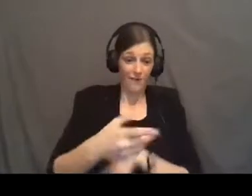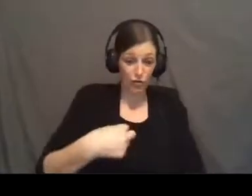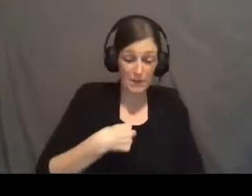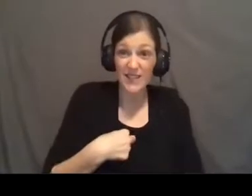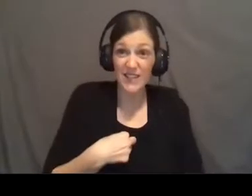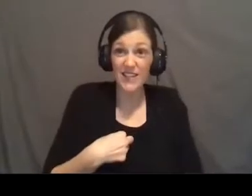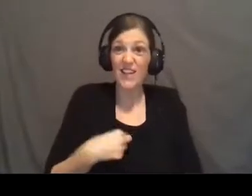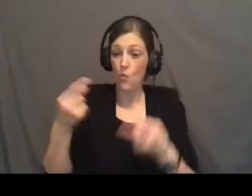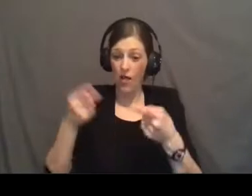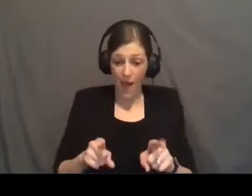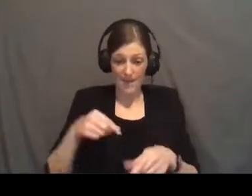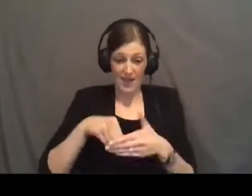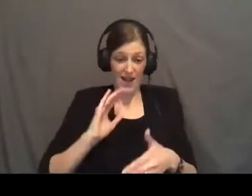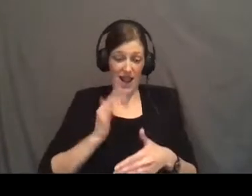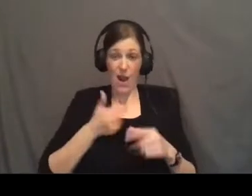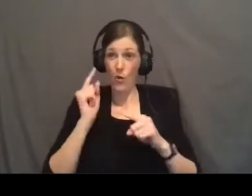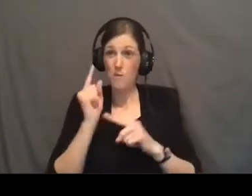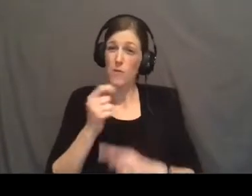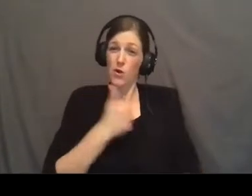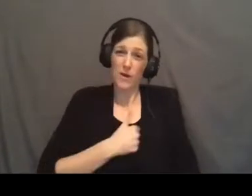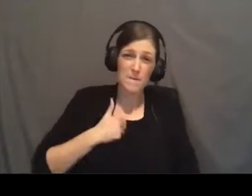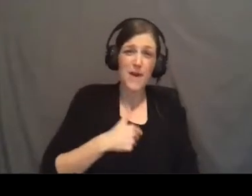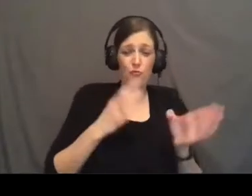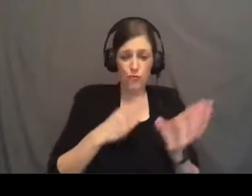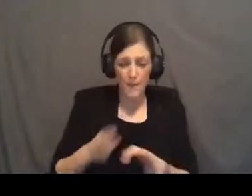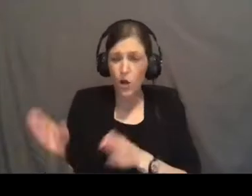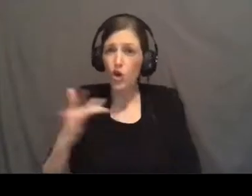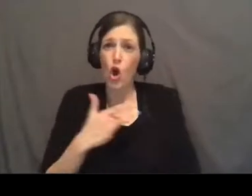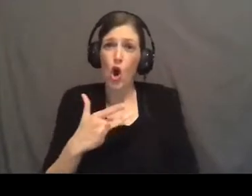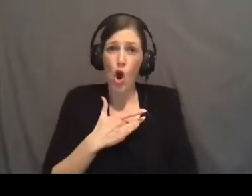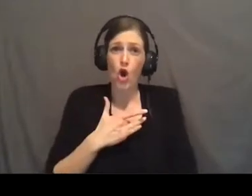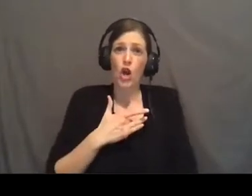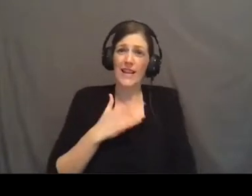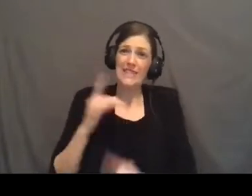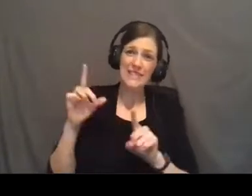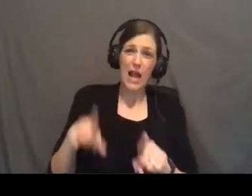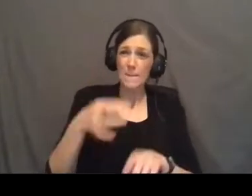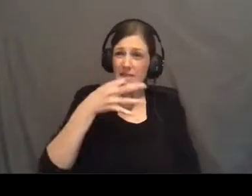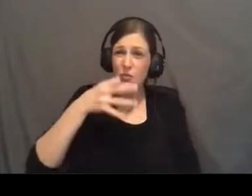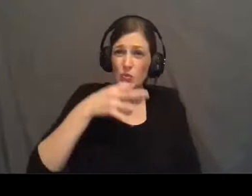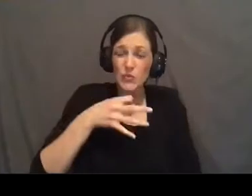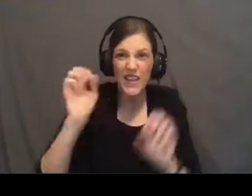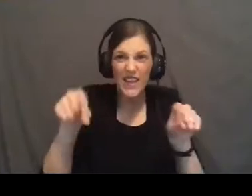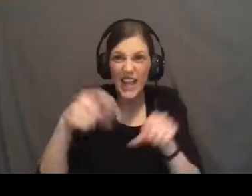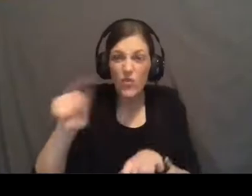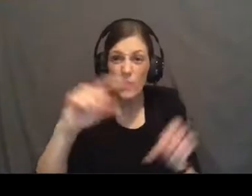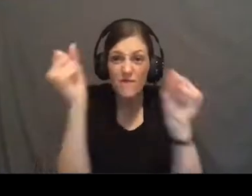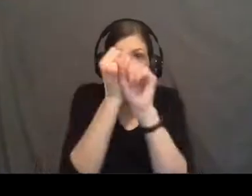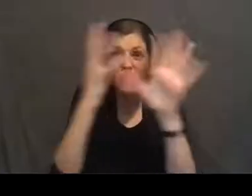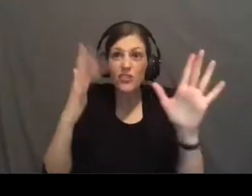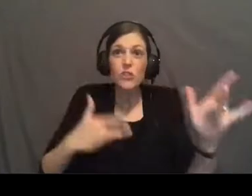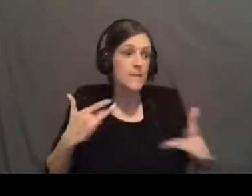It's going to happen in our moment. Repent. Prepare your hearts. It's coming. Can you imagine the anticipation